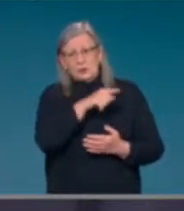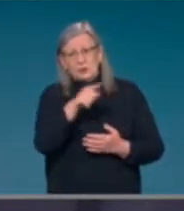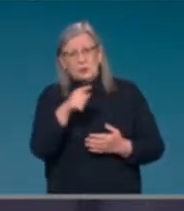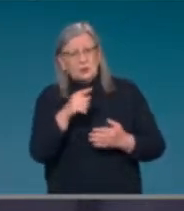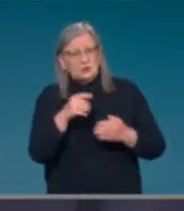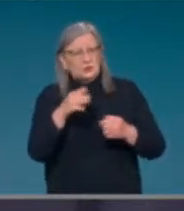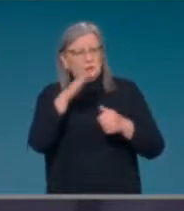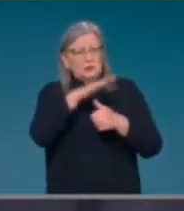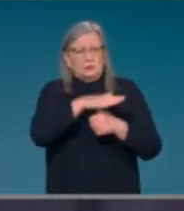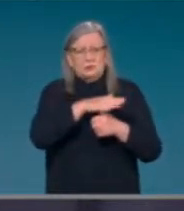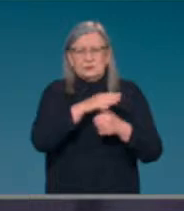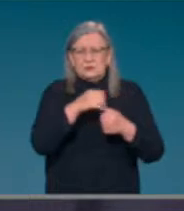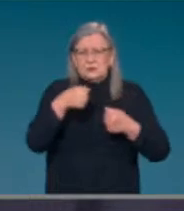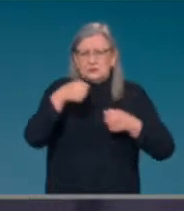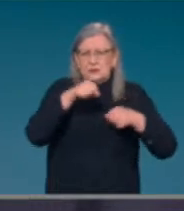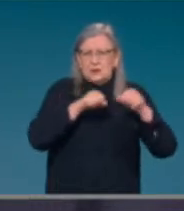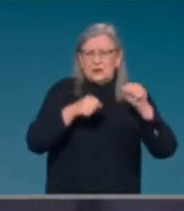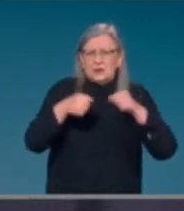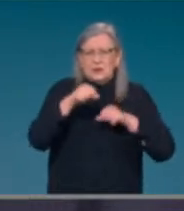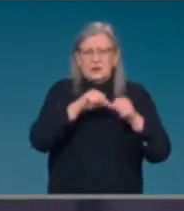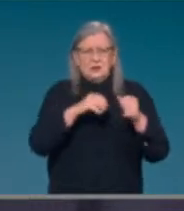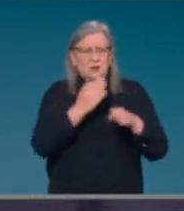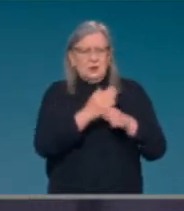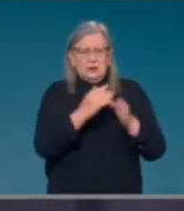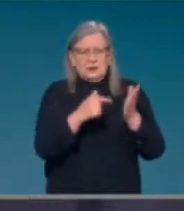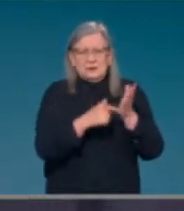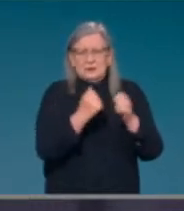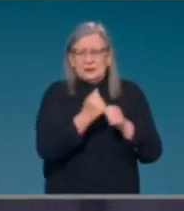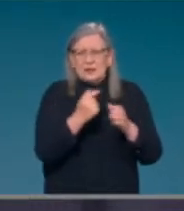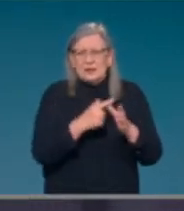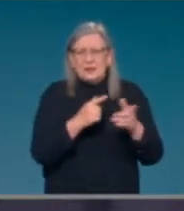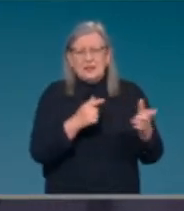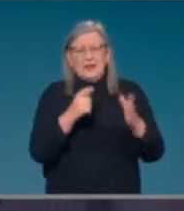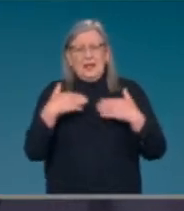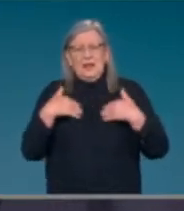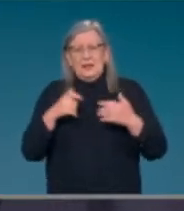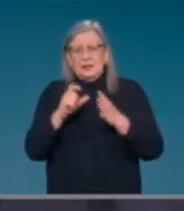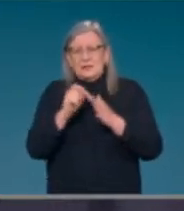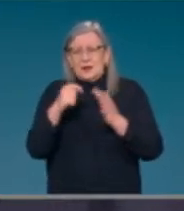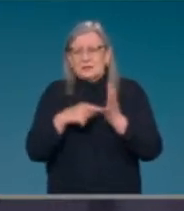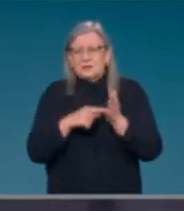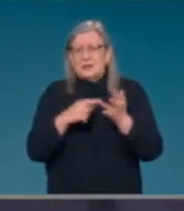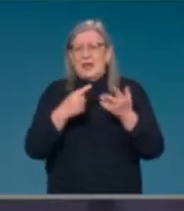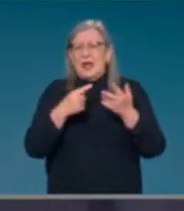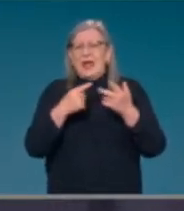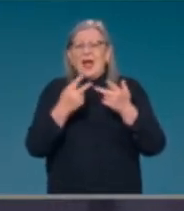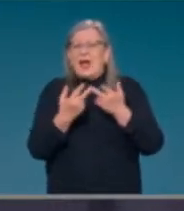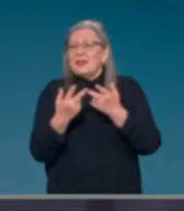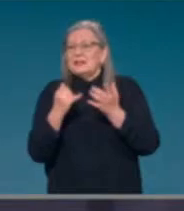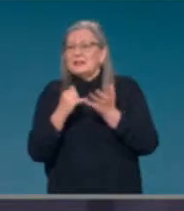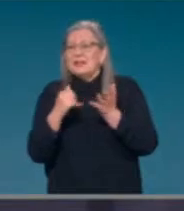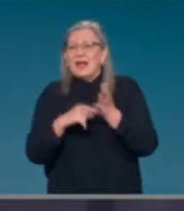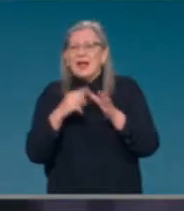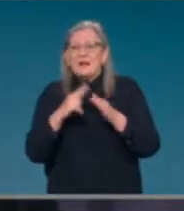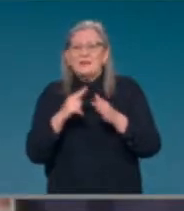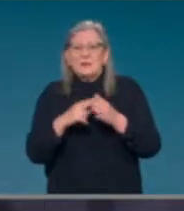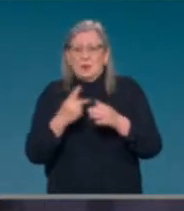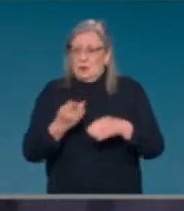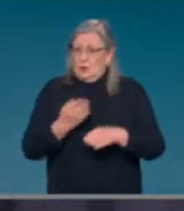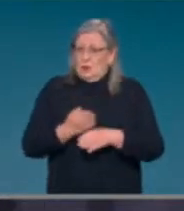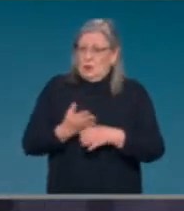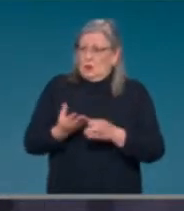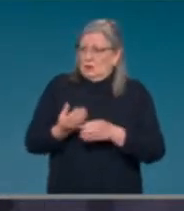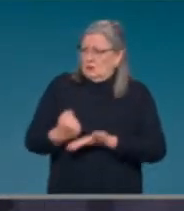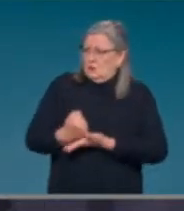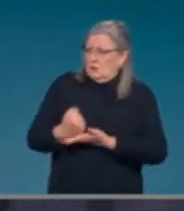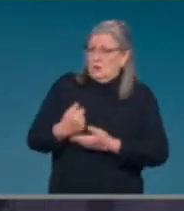the health department, in the other departments and also the personal staff. know, our personal staff work phenomenal hours. They're working,